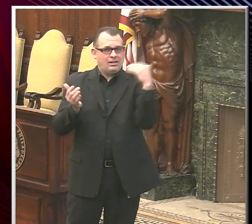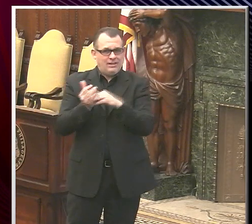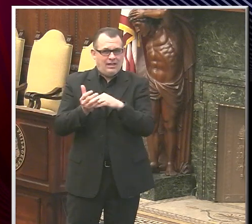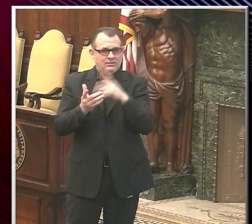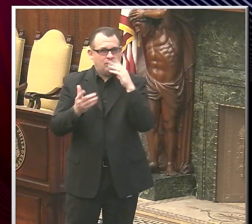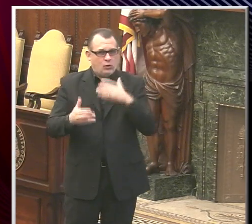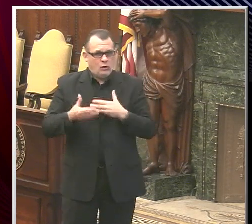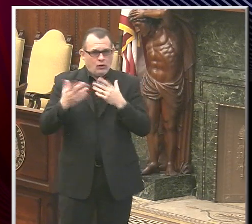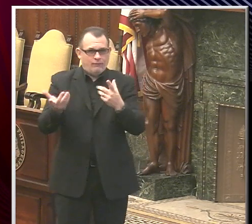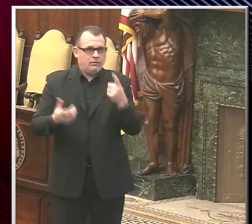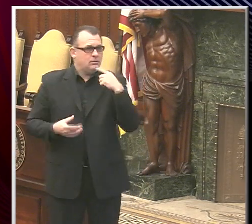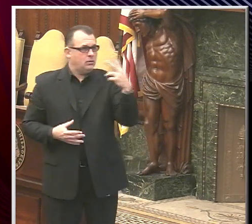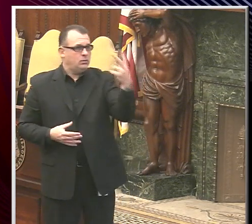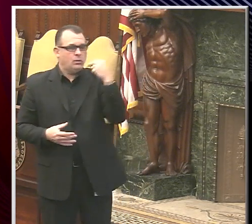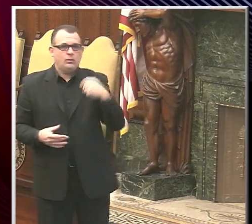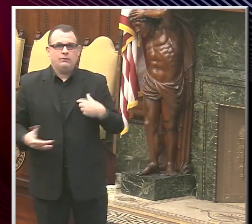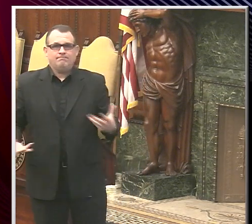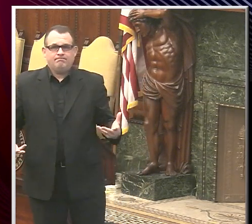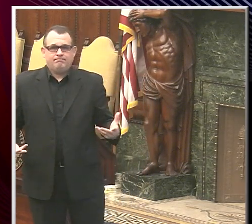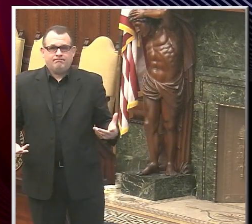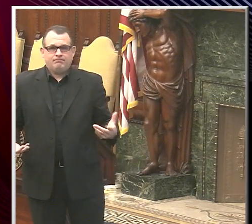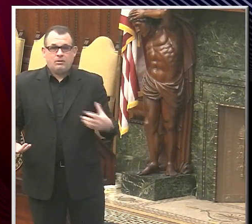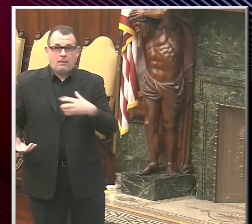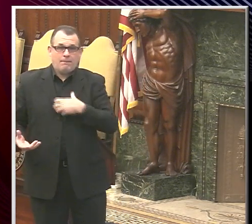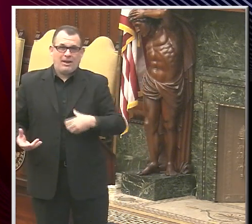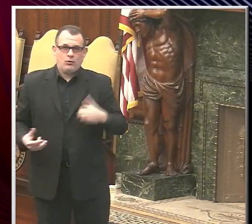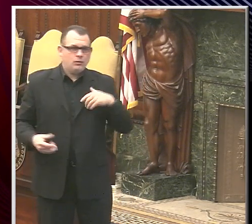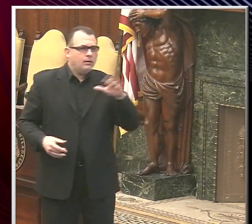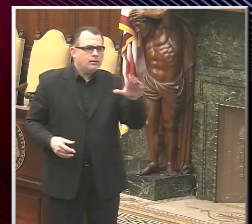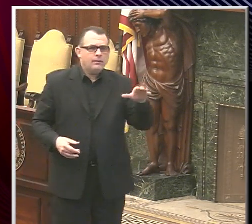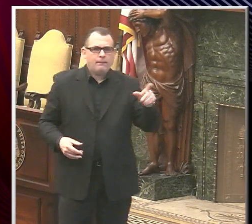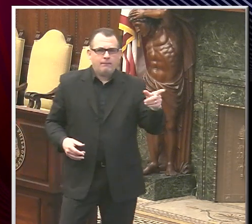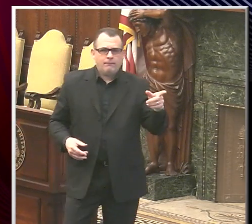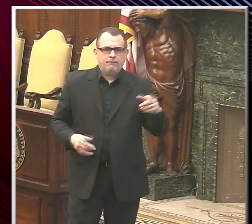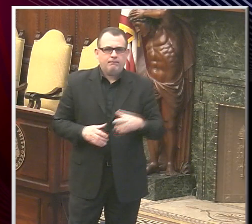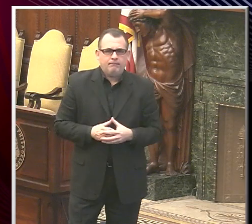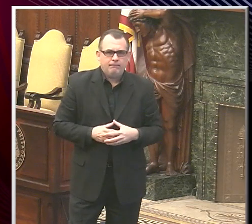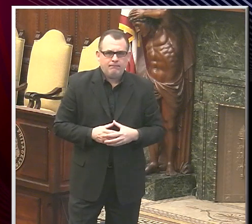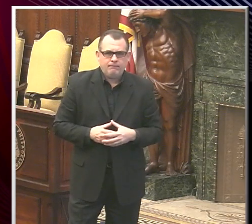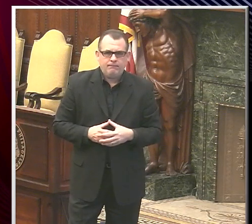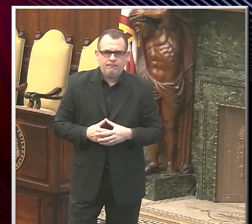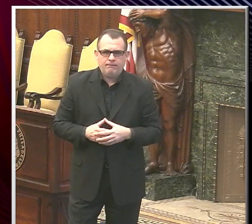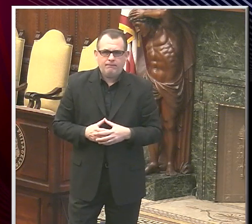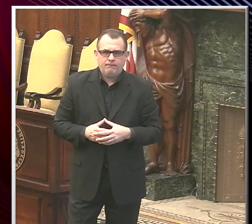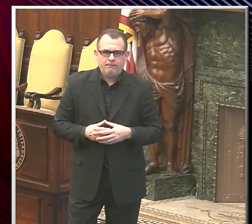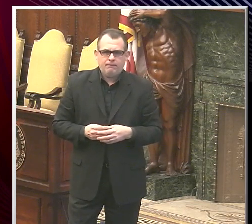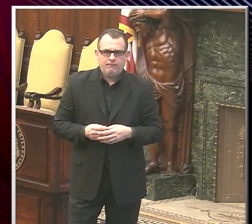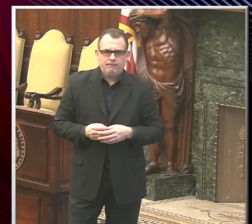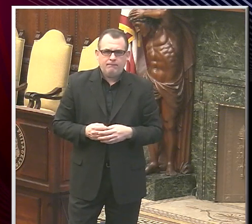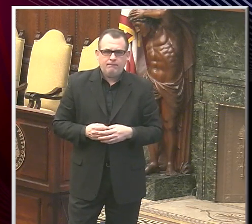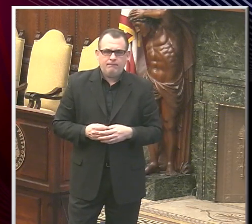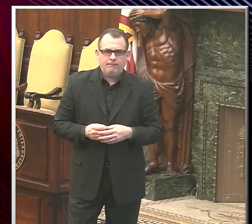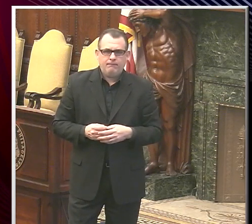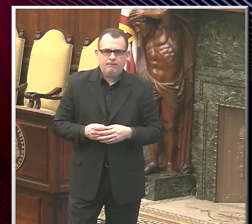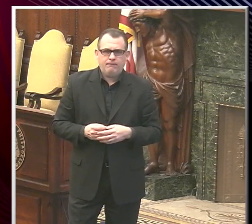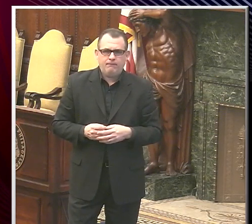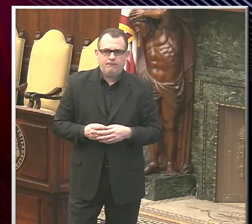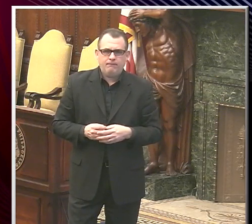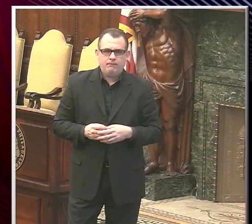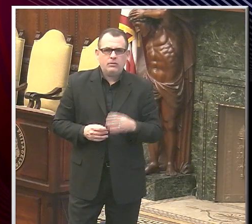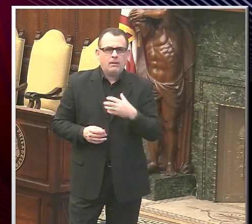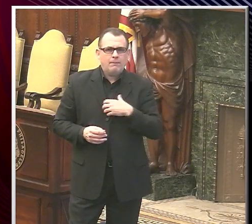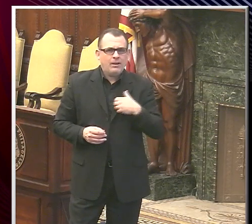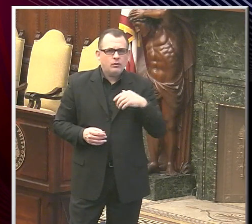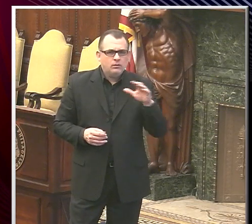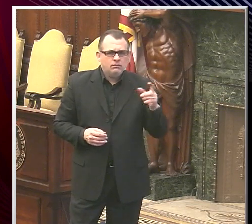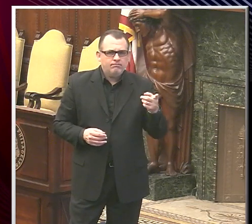Okay, this is for the mayor and ultimately for the mayor and for Dr. Farley to answer. Mayor Kinney, how will